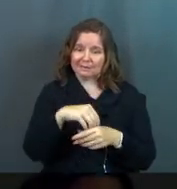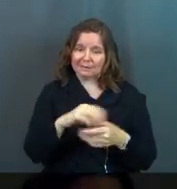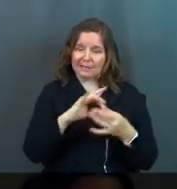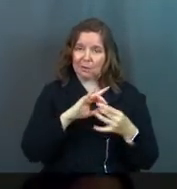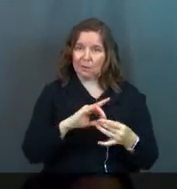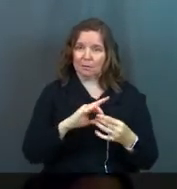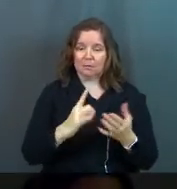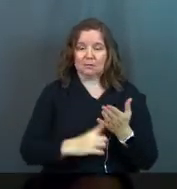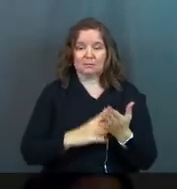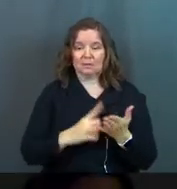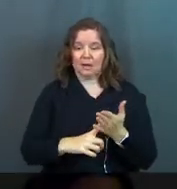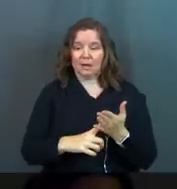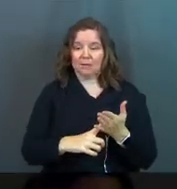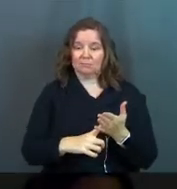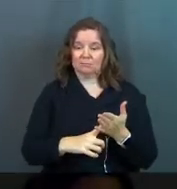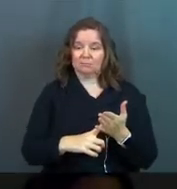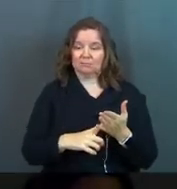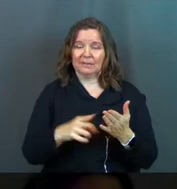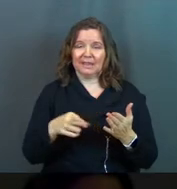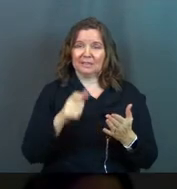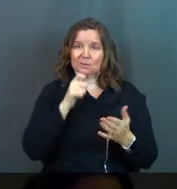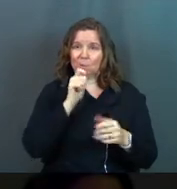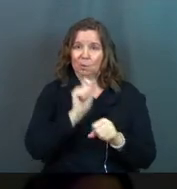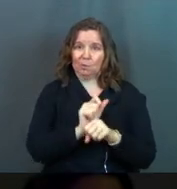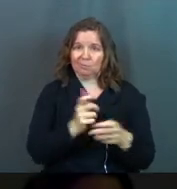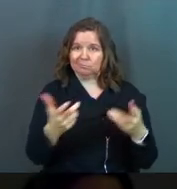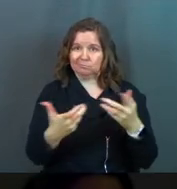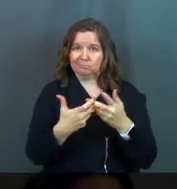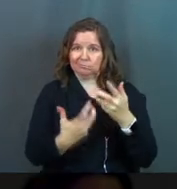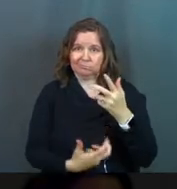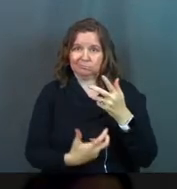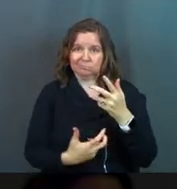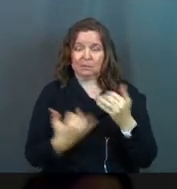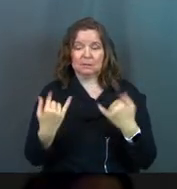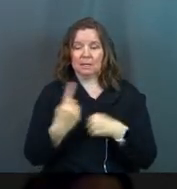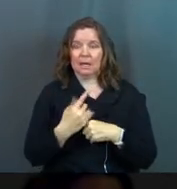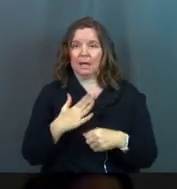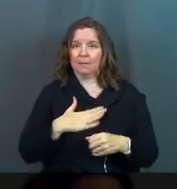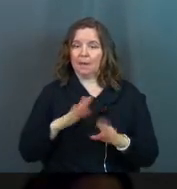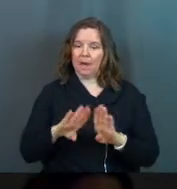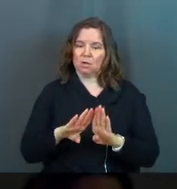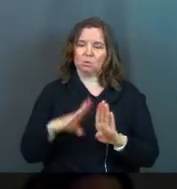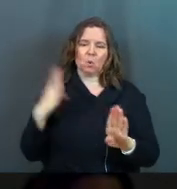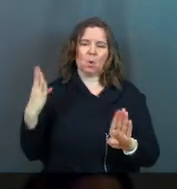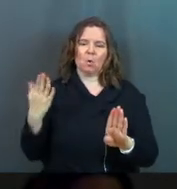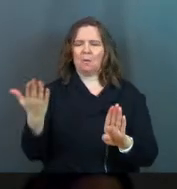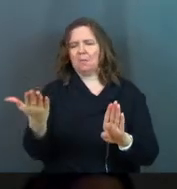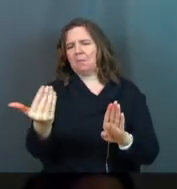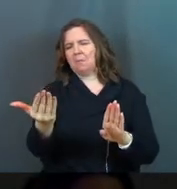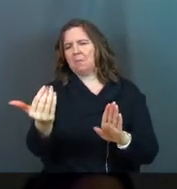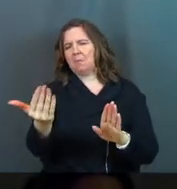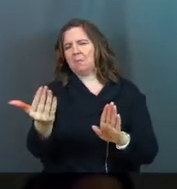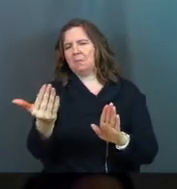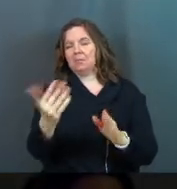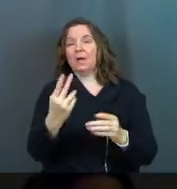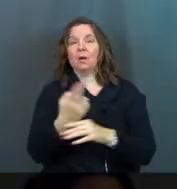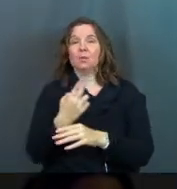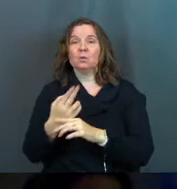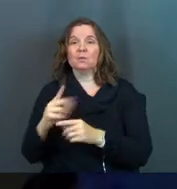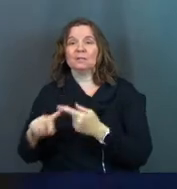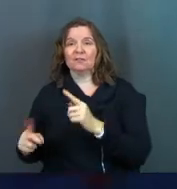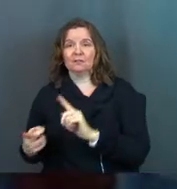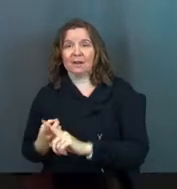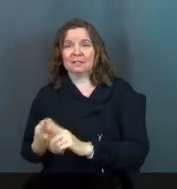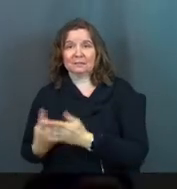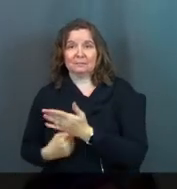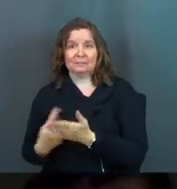And sometimes those things are dysfunctional. Today, it's my door's always open. And we use this in friendship land